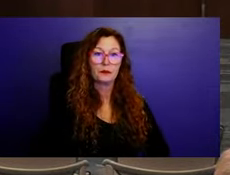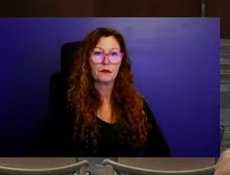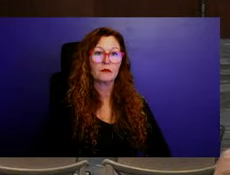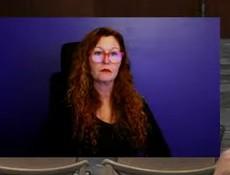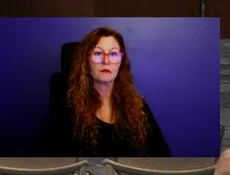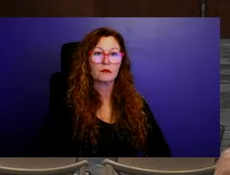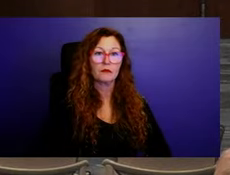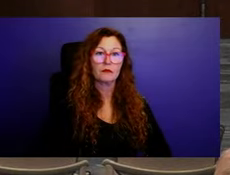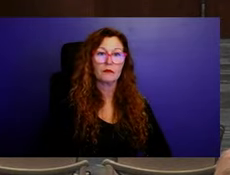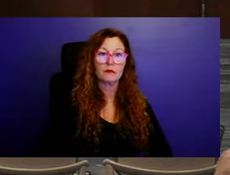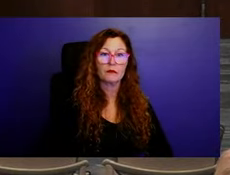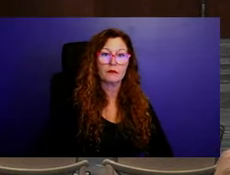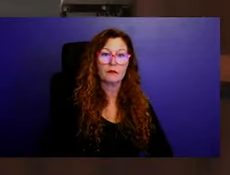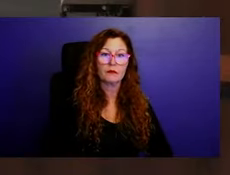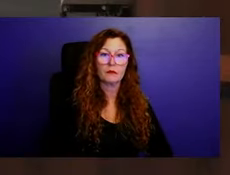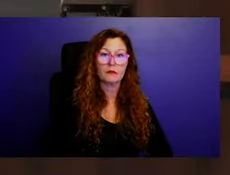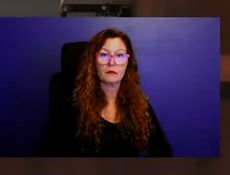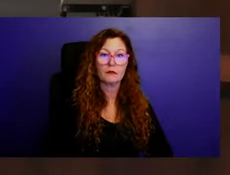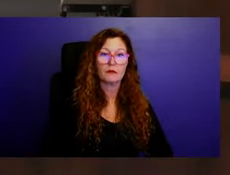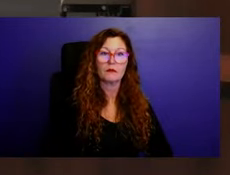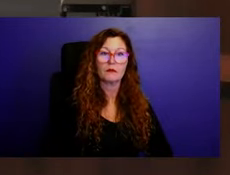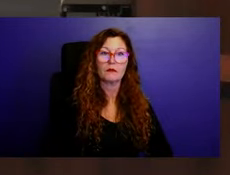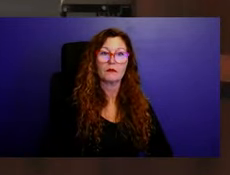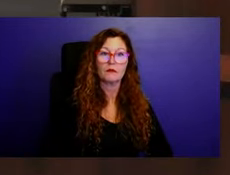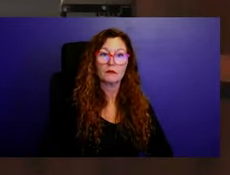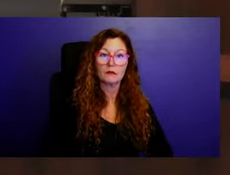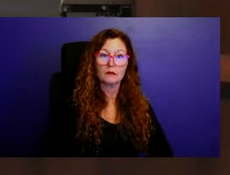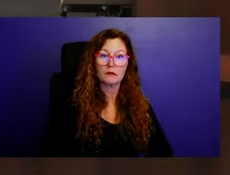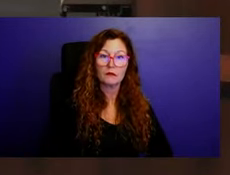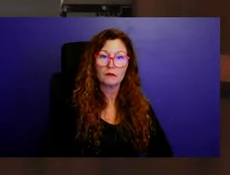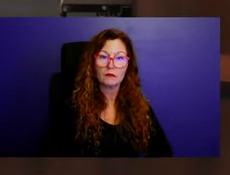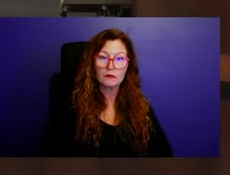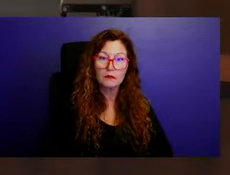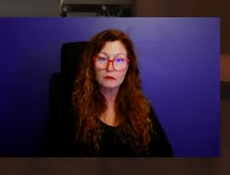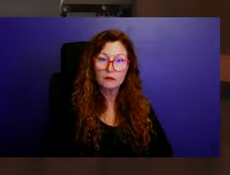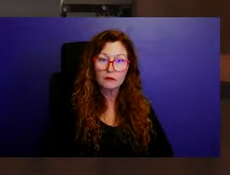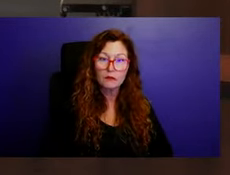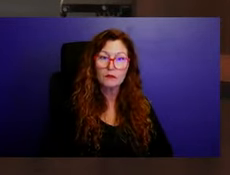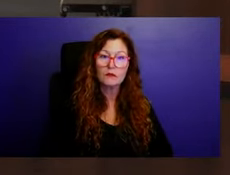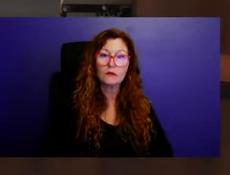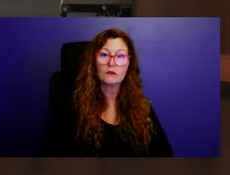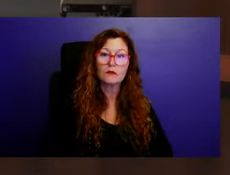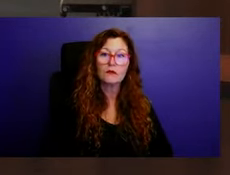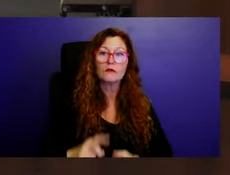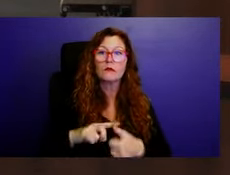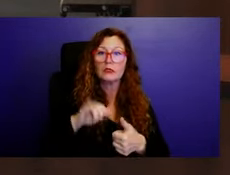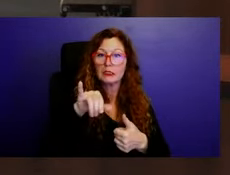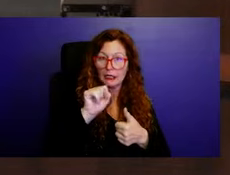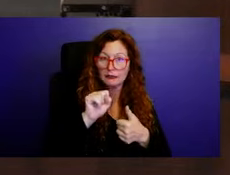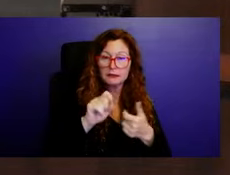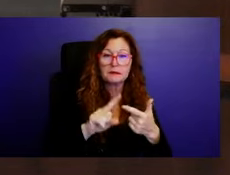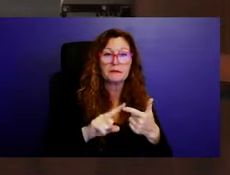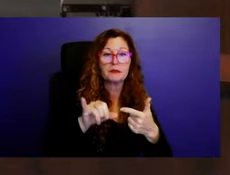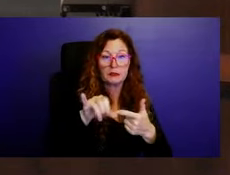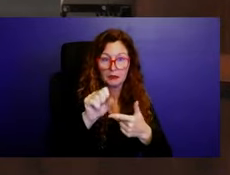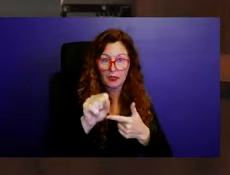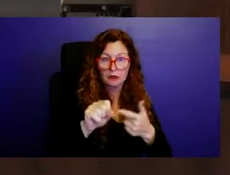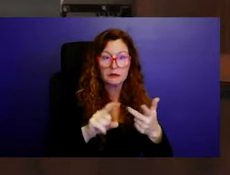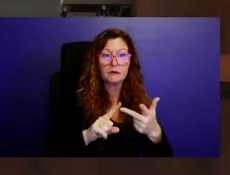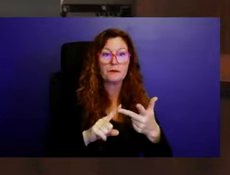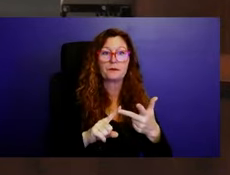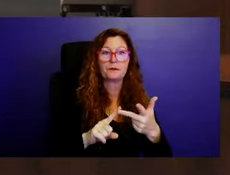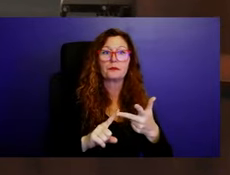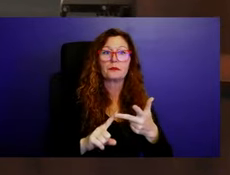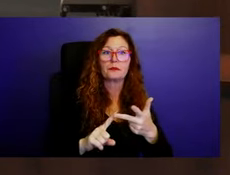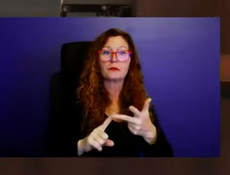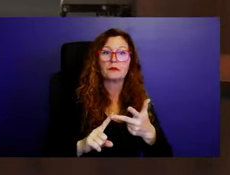deputy city clerk, if you could begin the roll call, please. Commissioner Kelly. Yes. Commissioner Hay. Yes. Commissioner Cruz. Yes. Vice